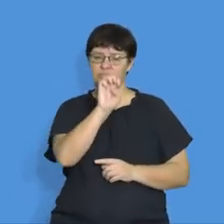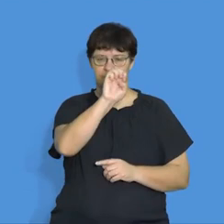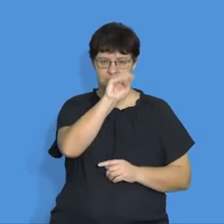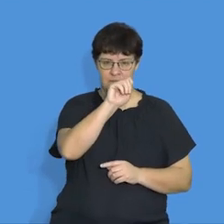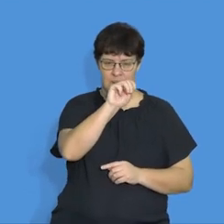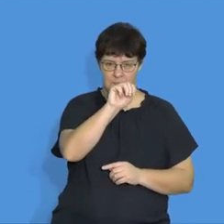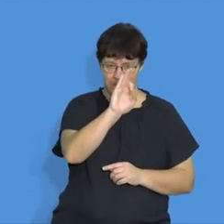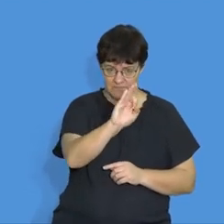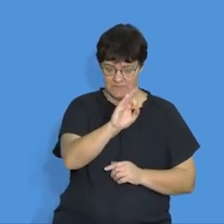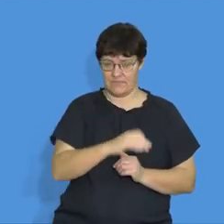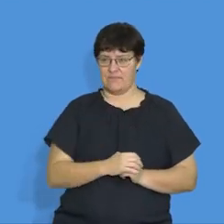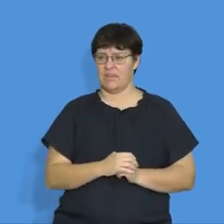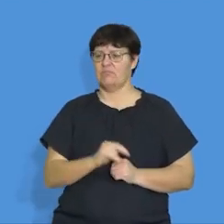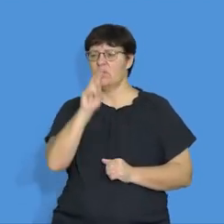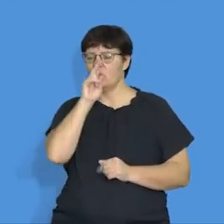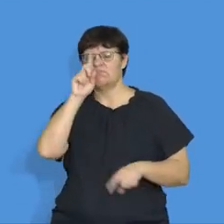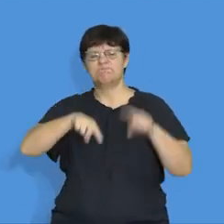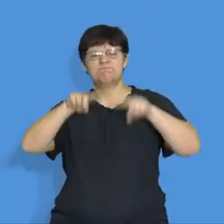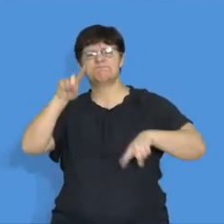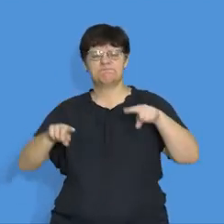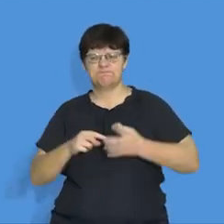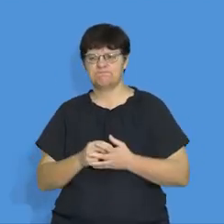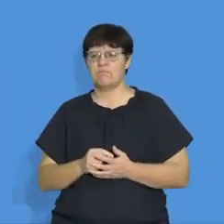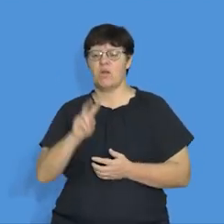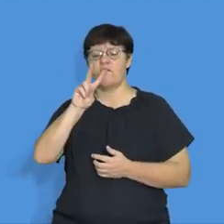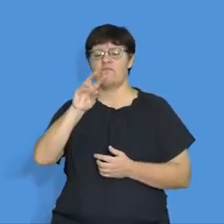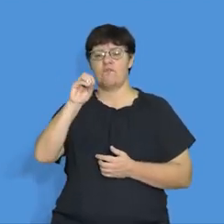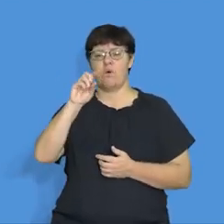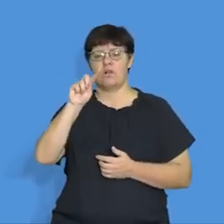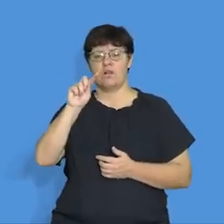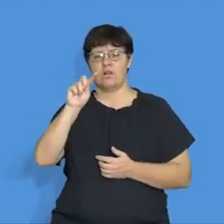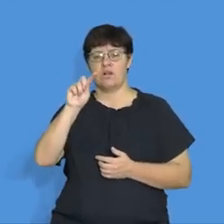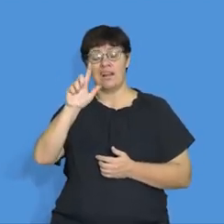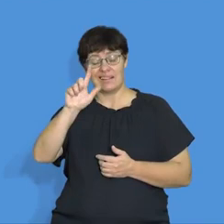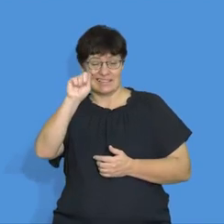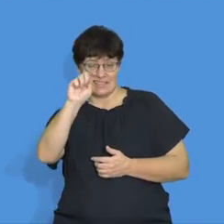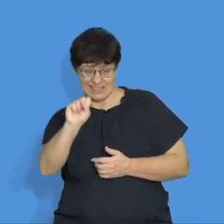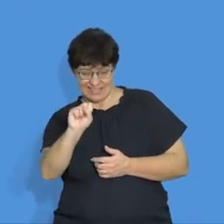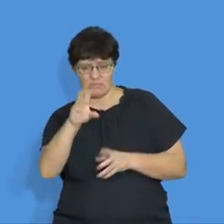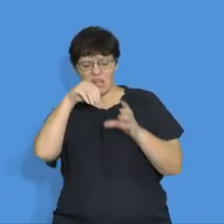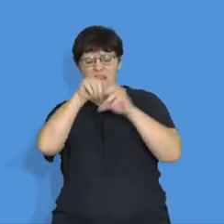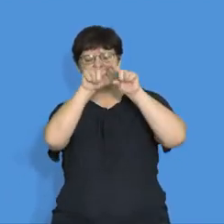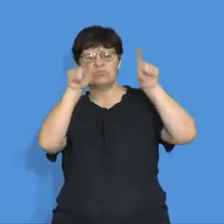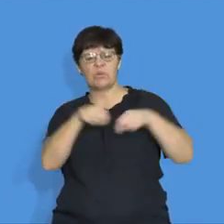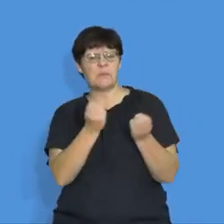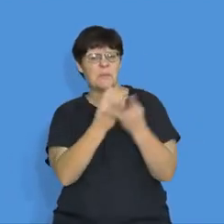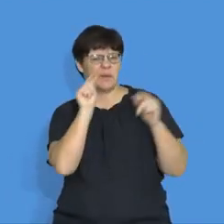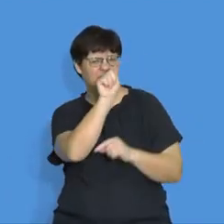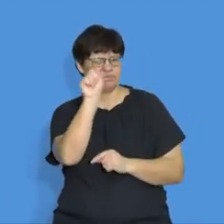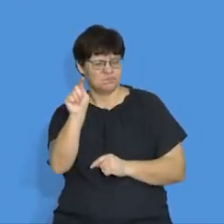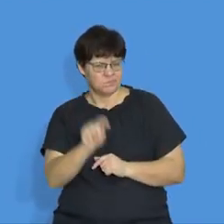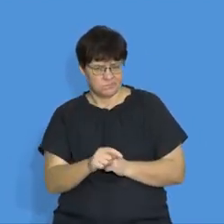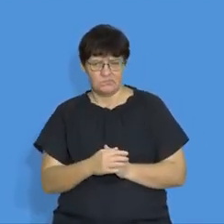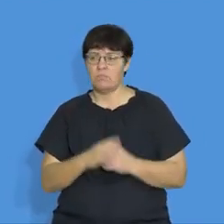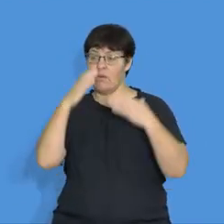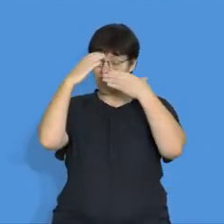we'll also look at different types of volts within a circuit, but of particular focus to us, our attention